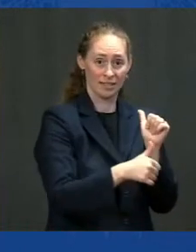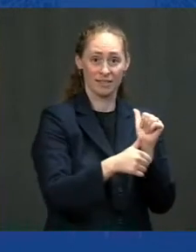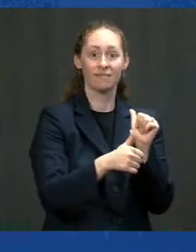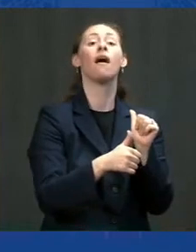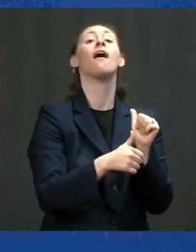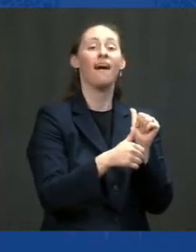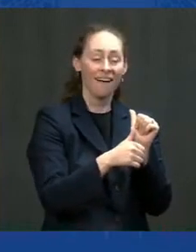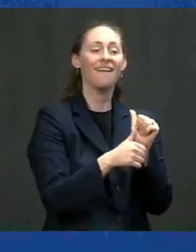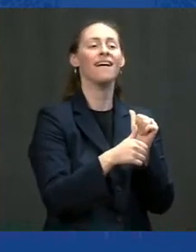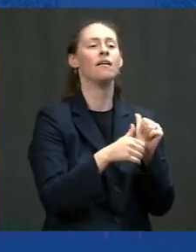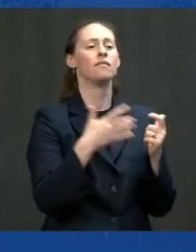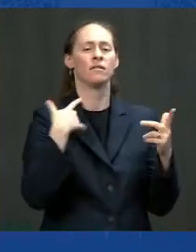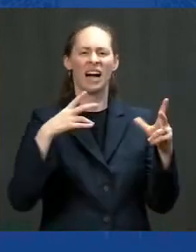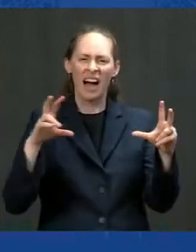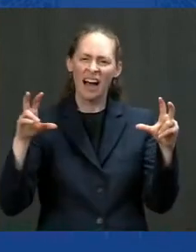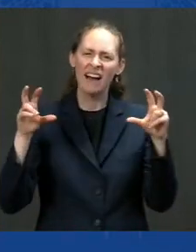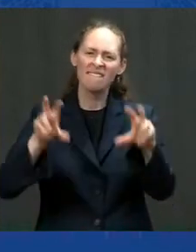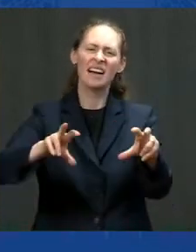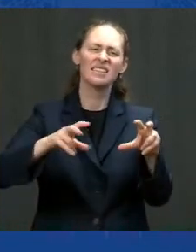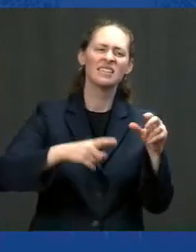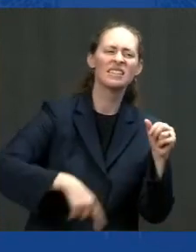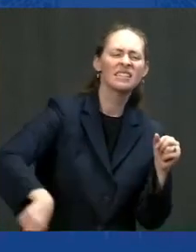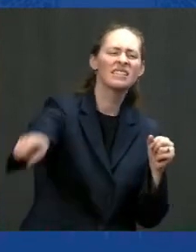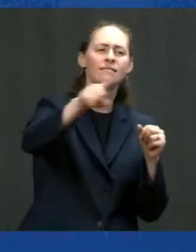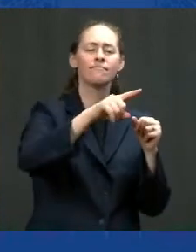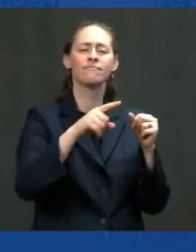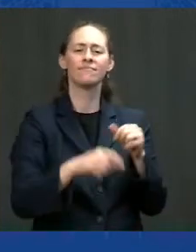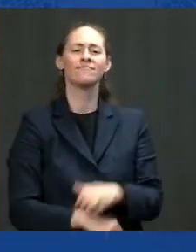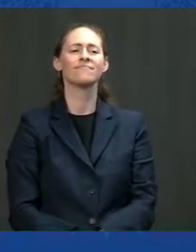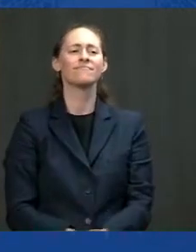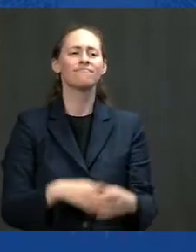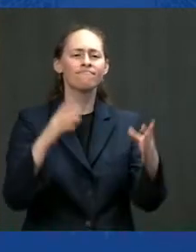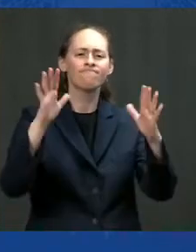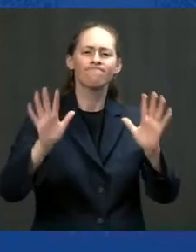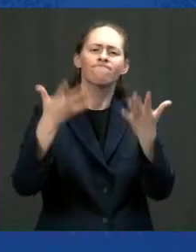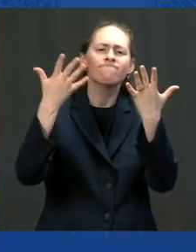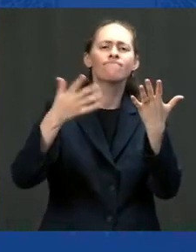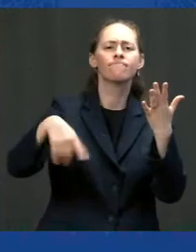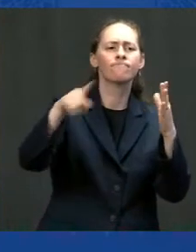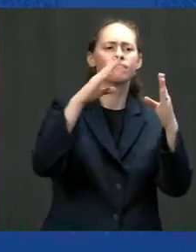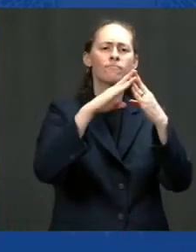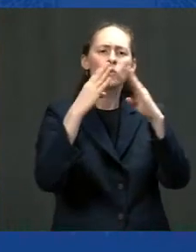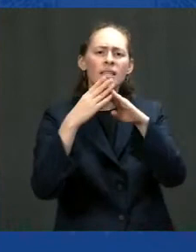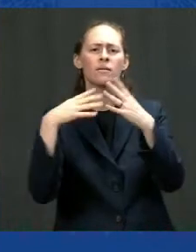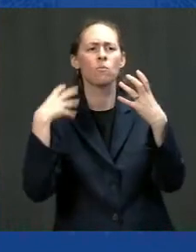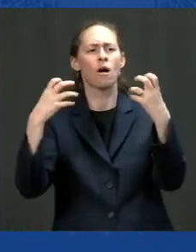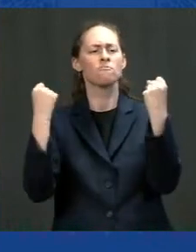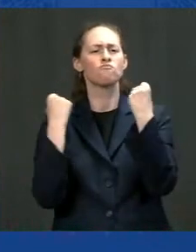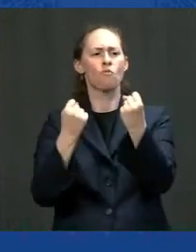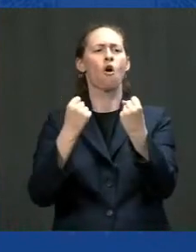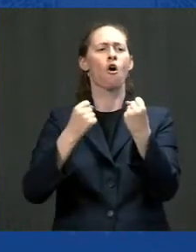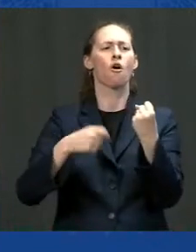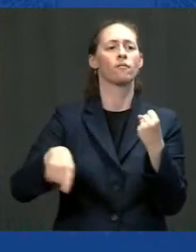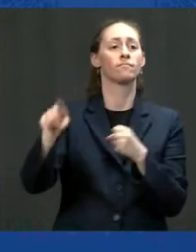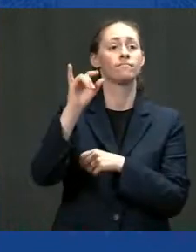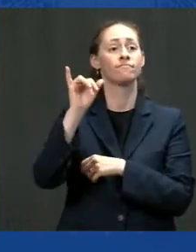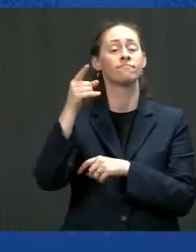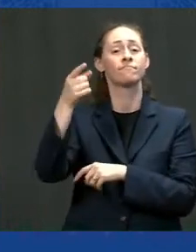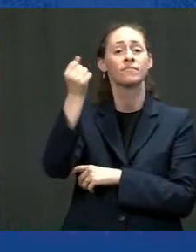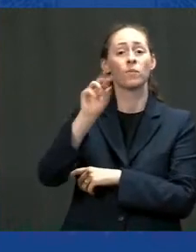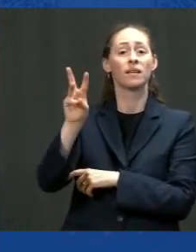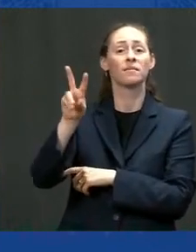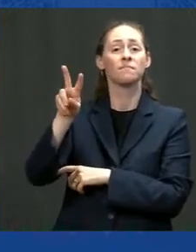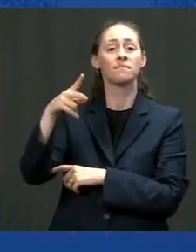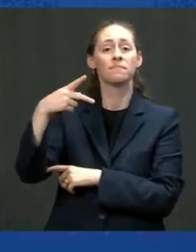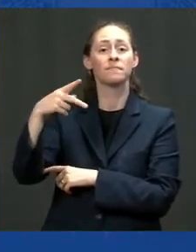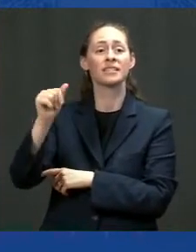sums that will go to cities and towns looking to build back stronger. For example, towns in the southwestern part of this state can now